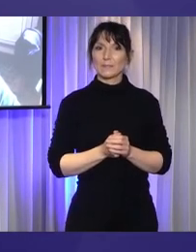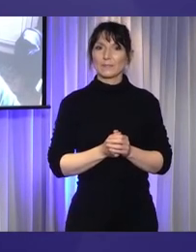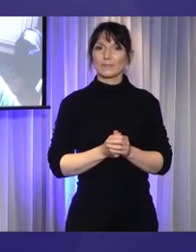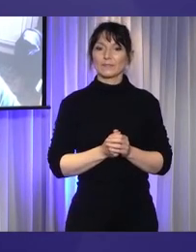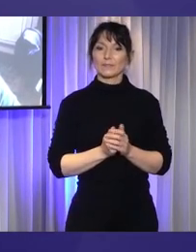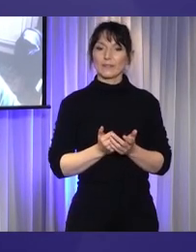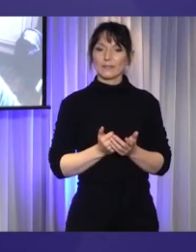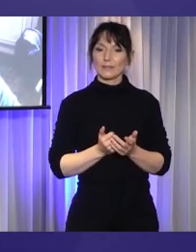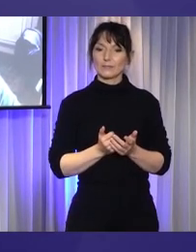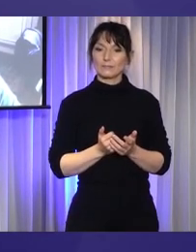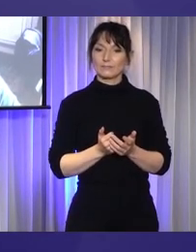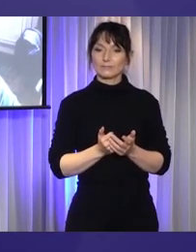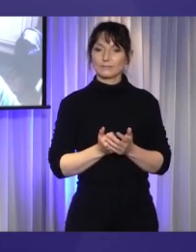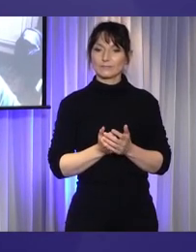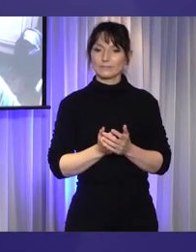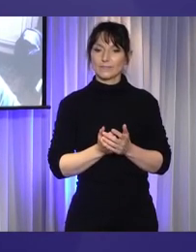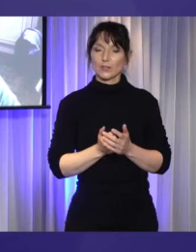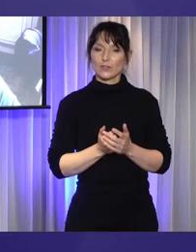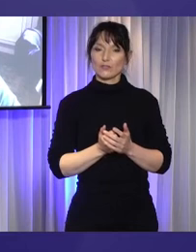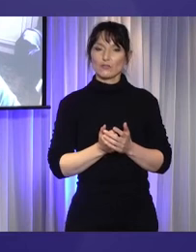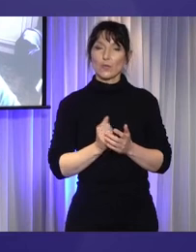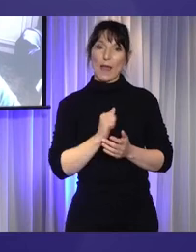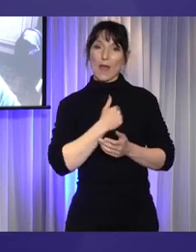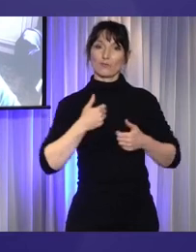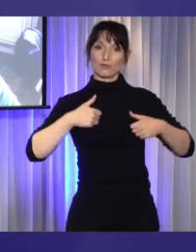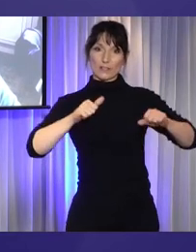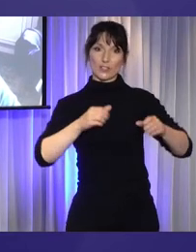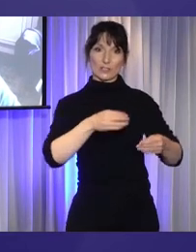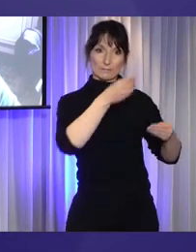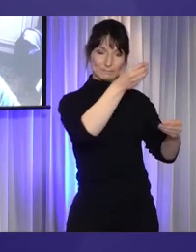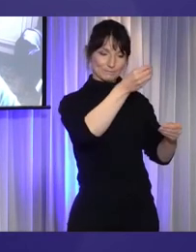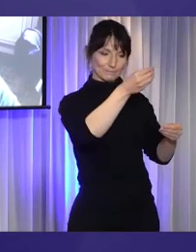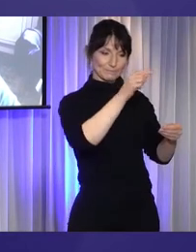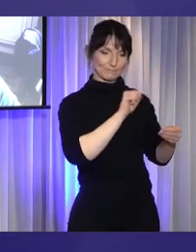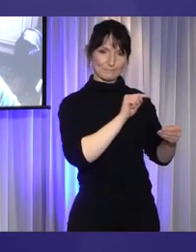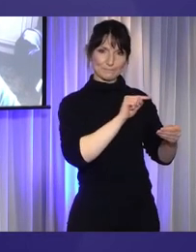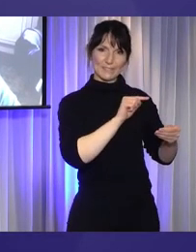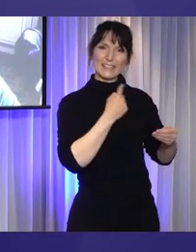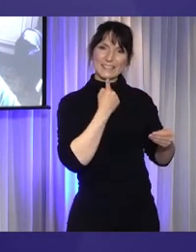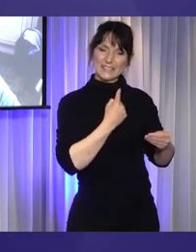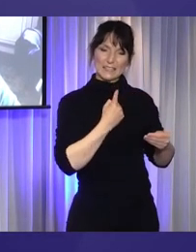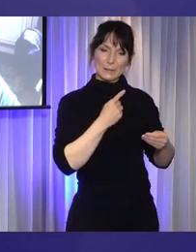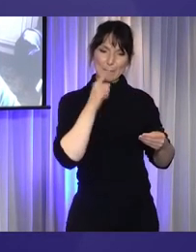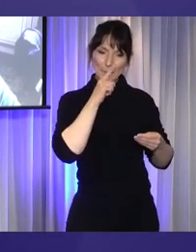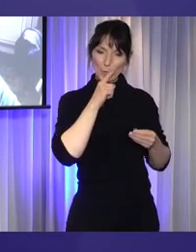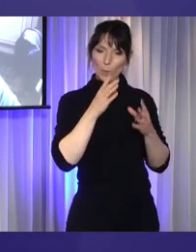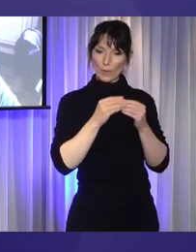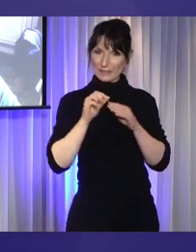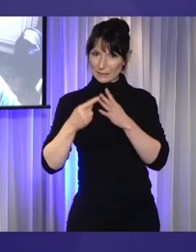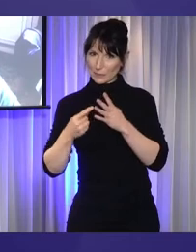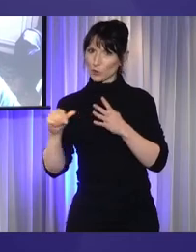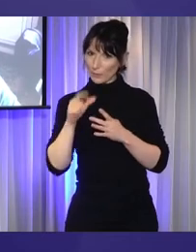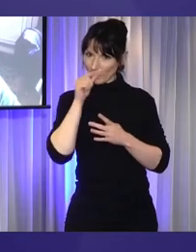Outcome 4 of the strategy says people with disability can access support to meet their needs.